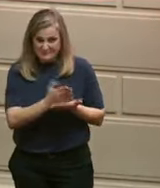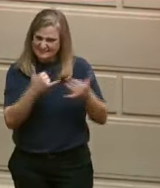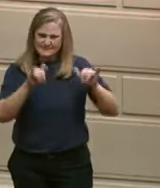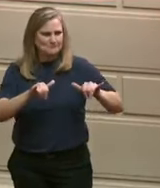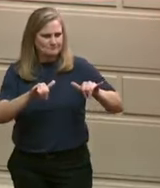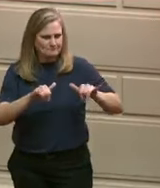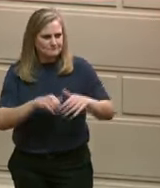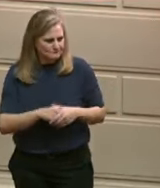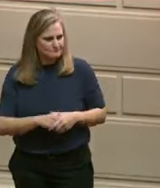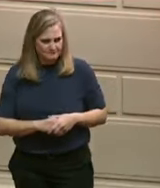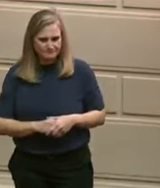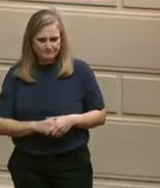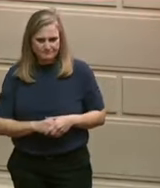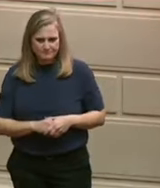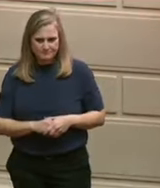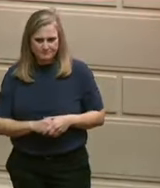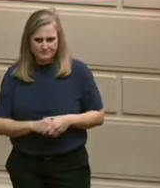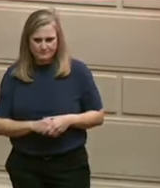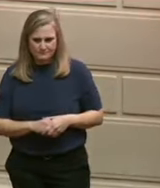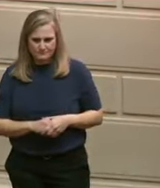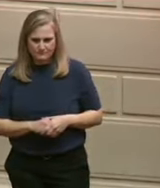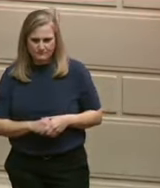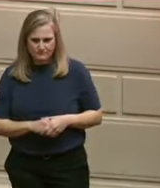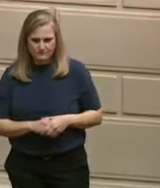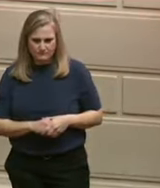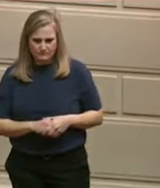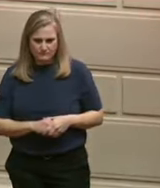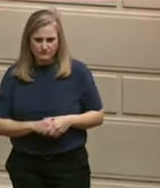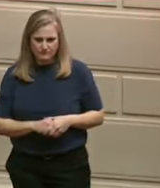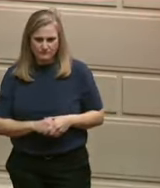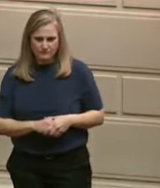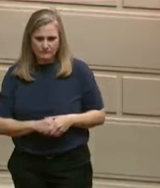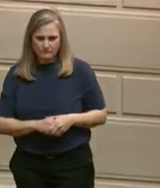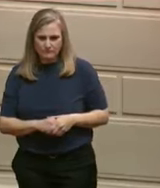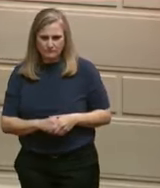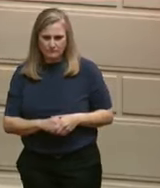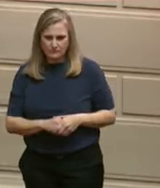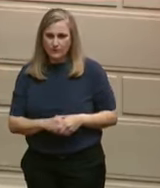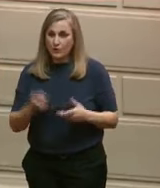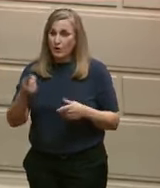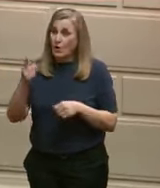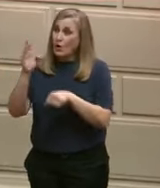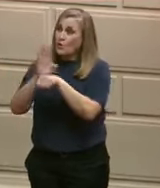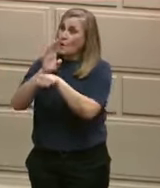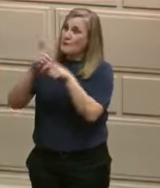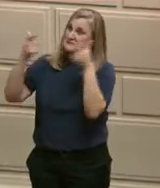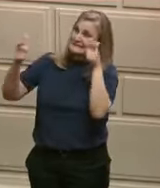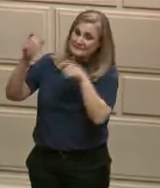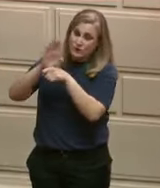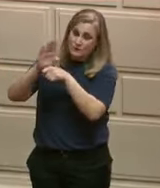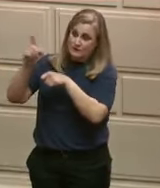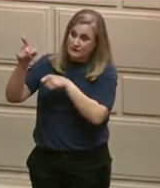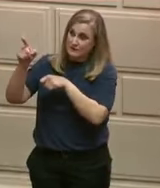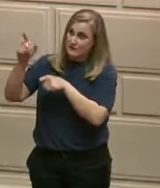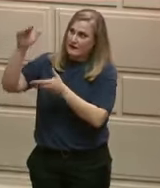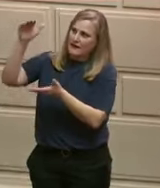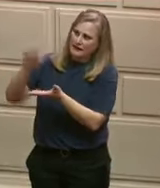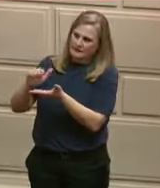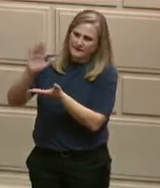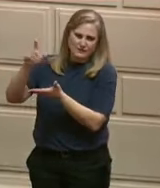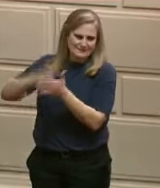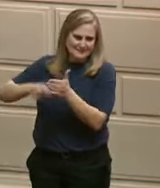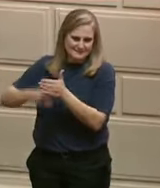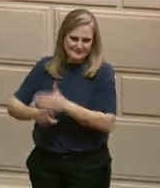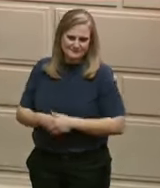will call for reducing the corporate minimum tax from $400 to $350. This tax impacts our state's smallest